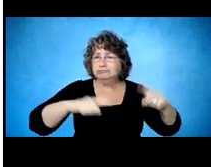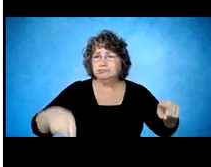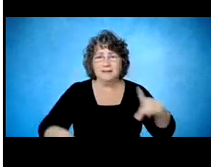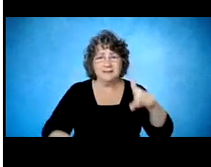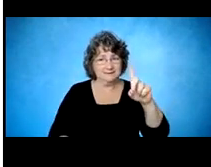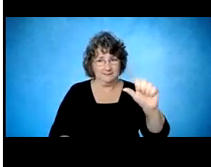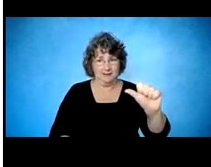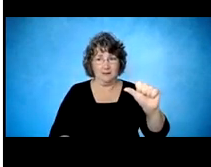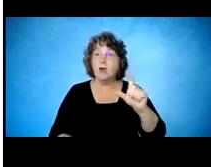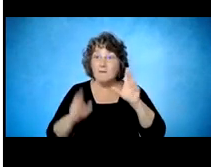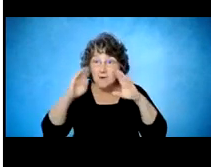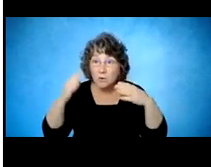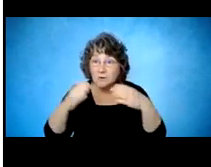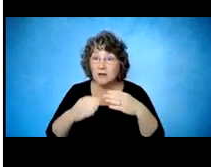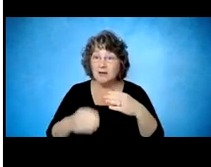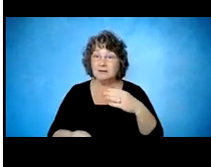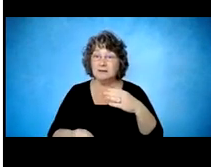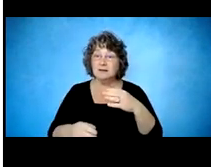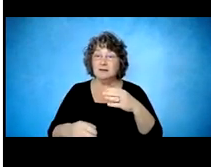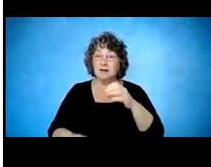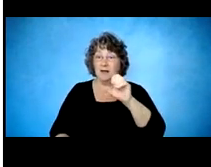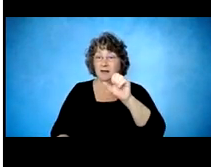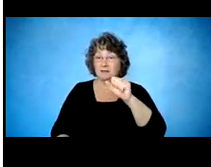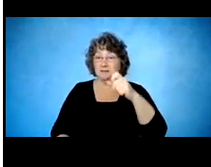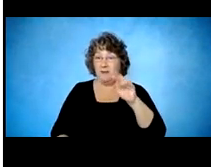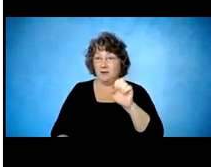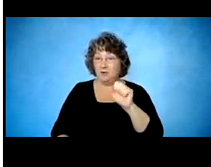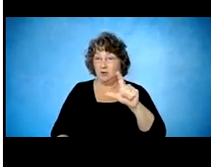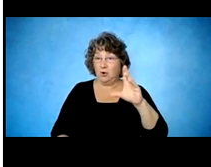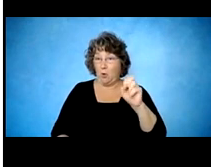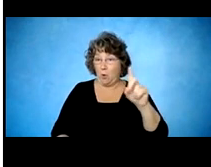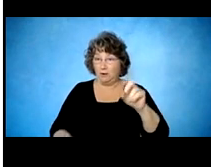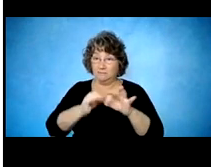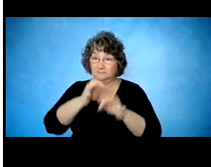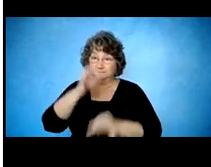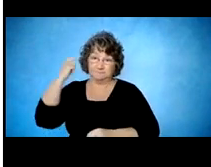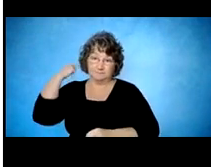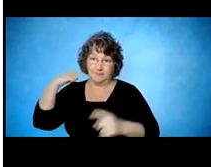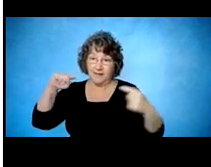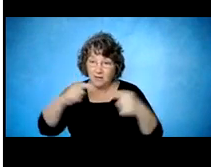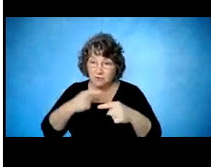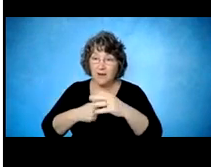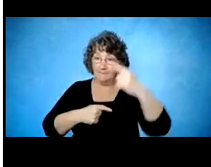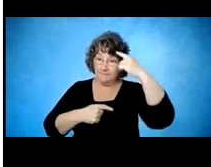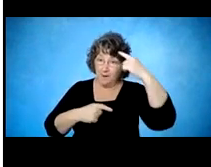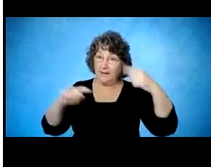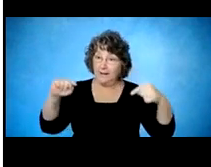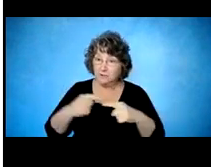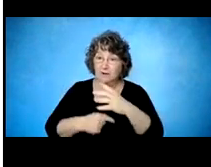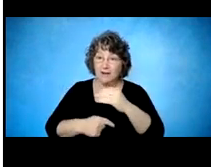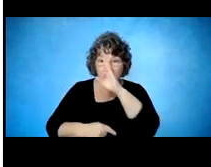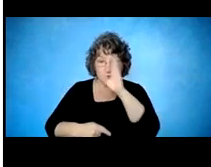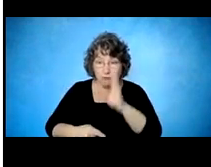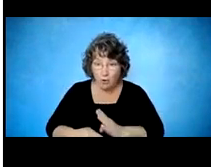cord injury and brain injury, as well as amputee and stroke. And I think that we have merged